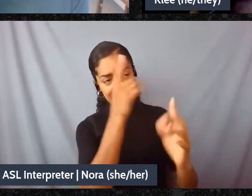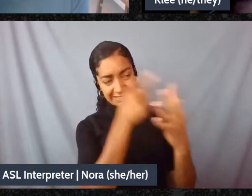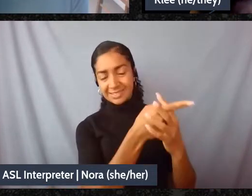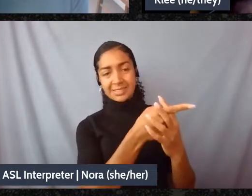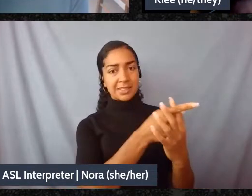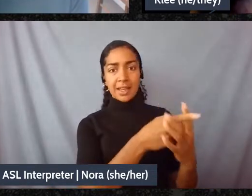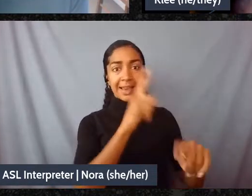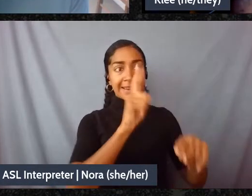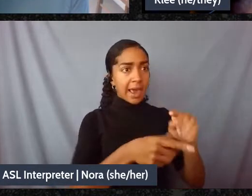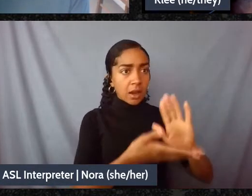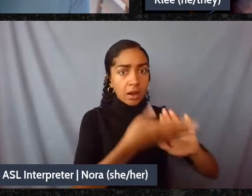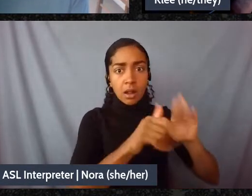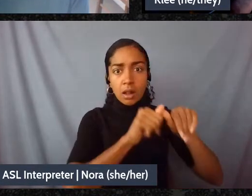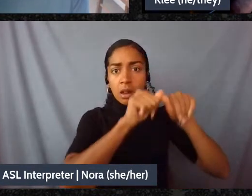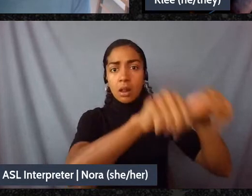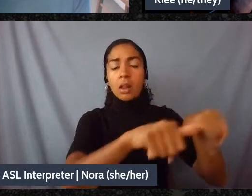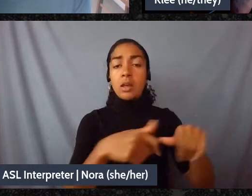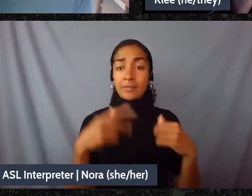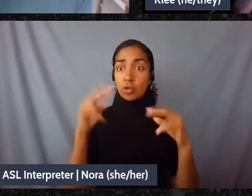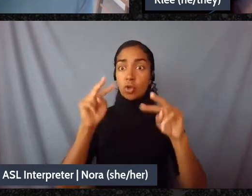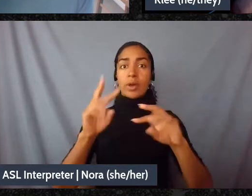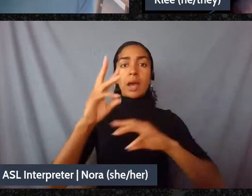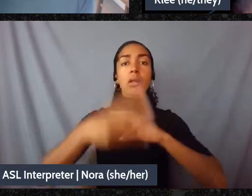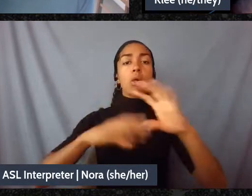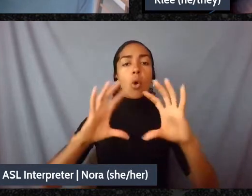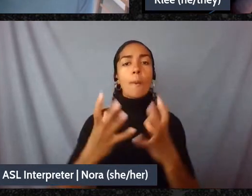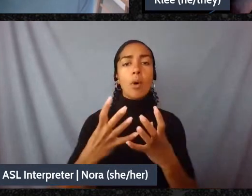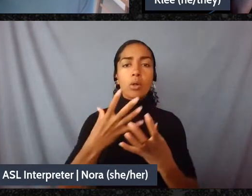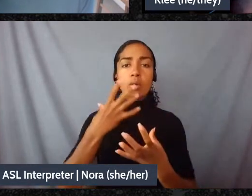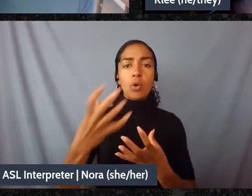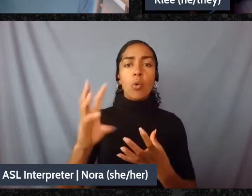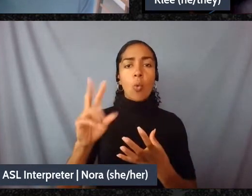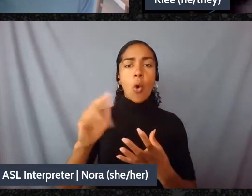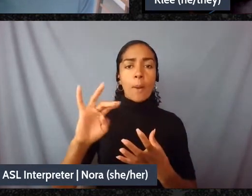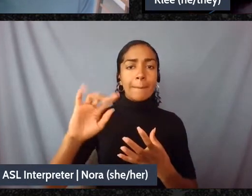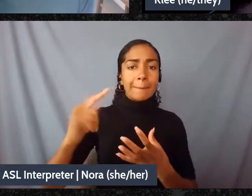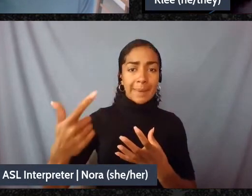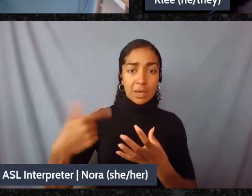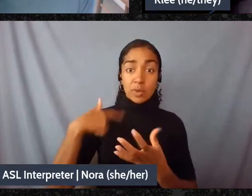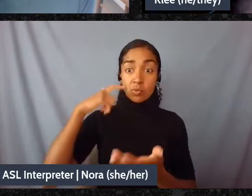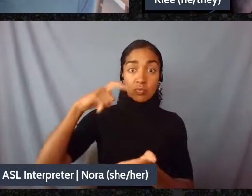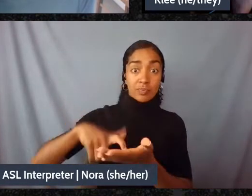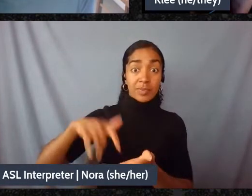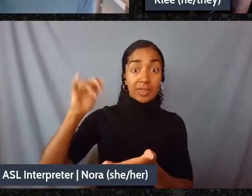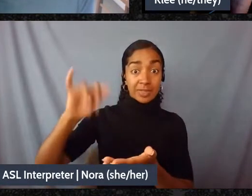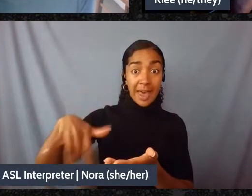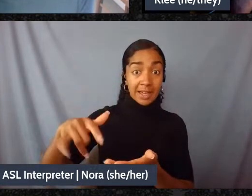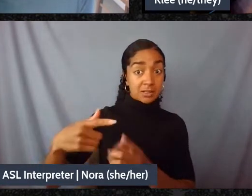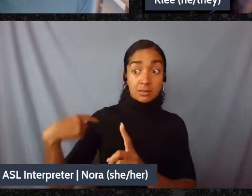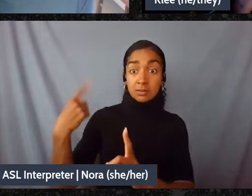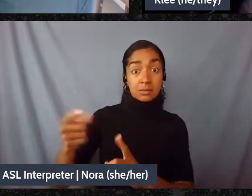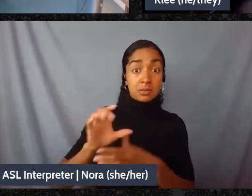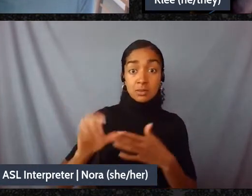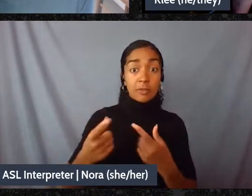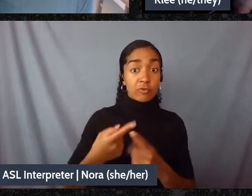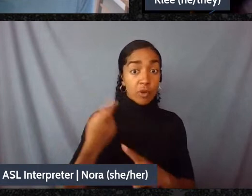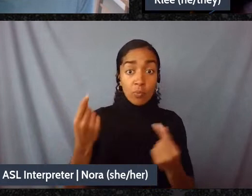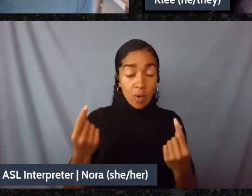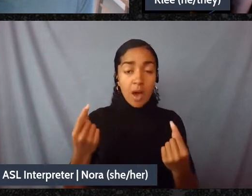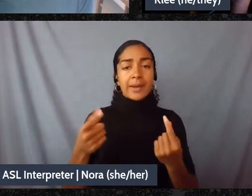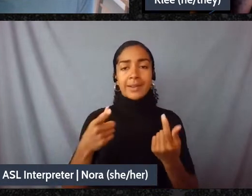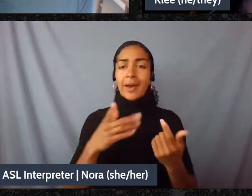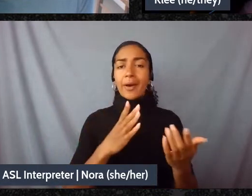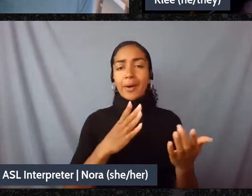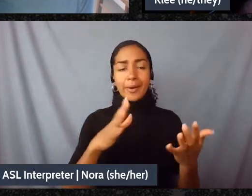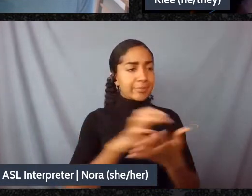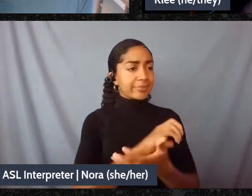humanity. But we have to understand that global warming is a direct consequence of the war against Mother Earth. And that to fully stop these mines, these